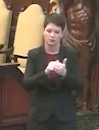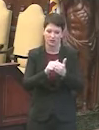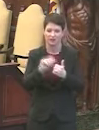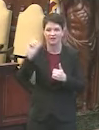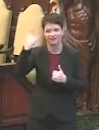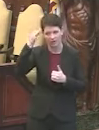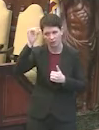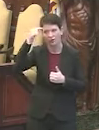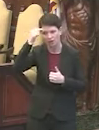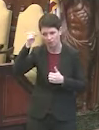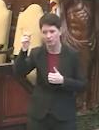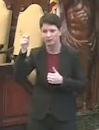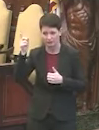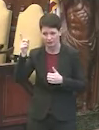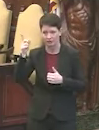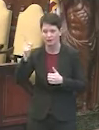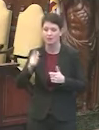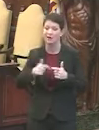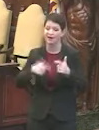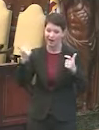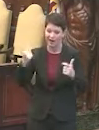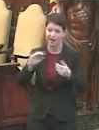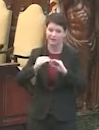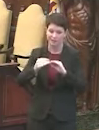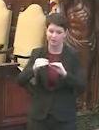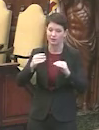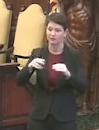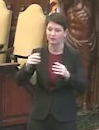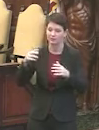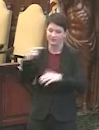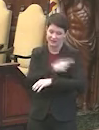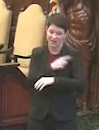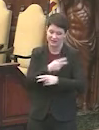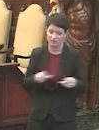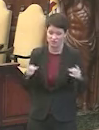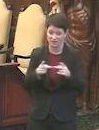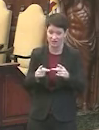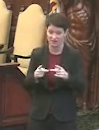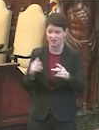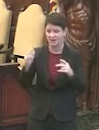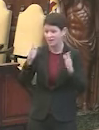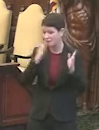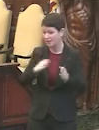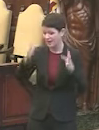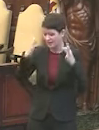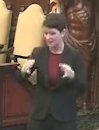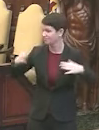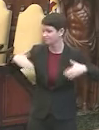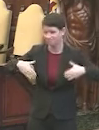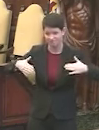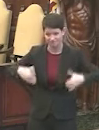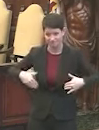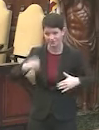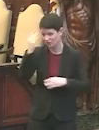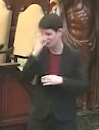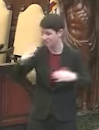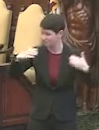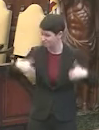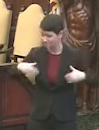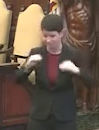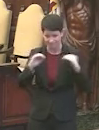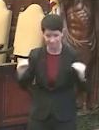federal government about large volume vaccination sites, nothing to announce finally yet. But, and, and those discussions